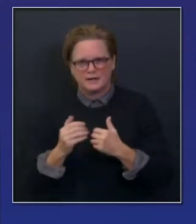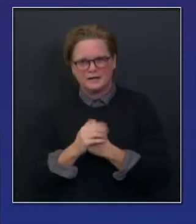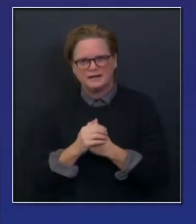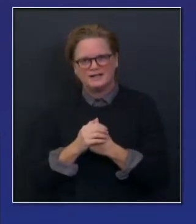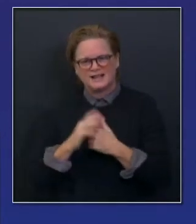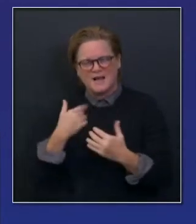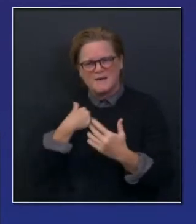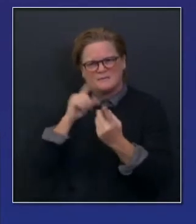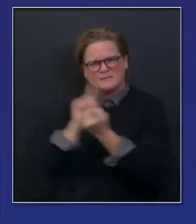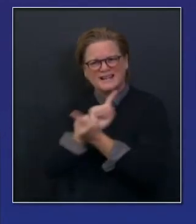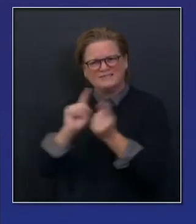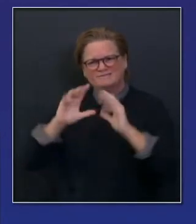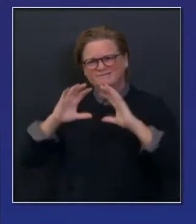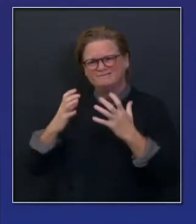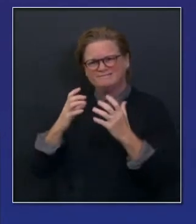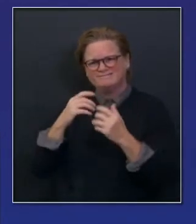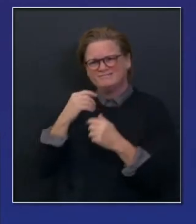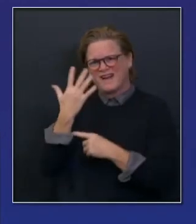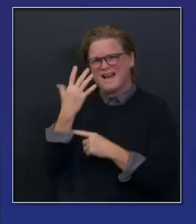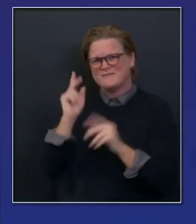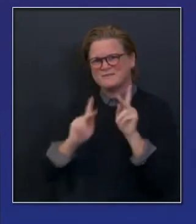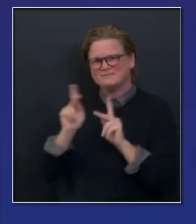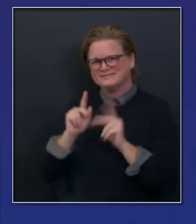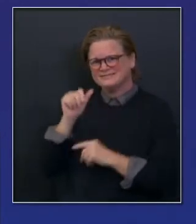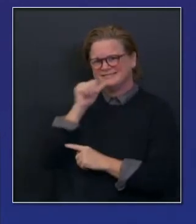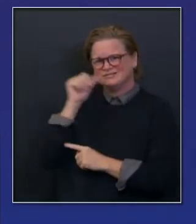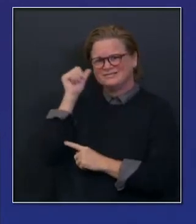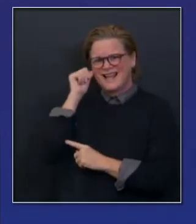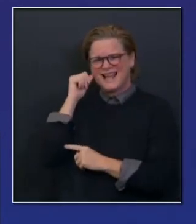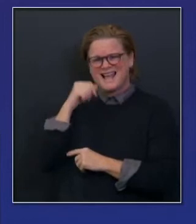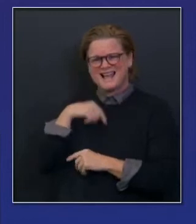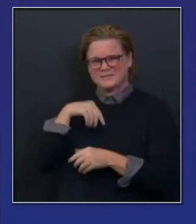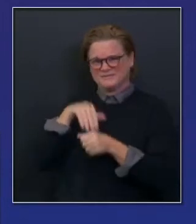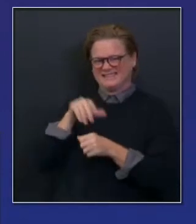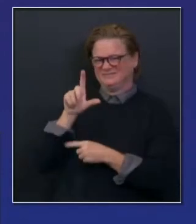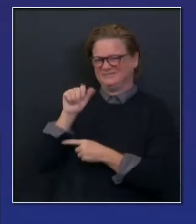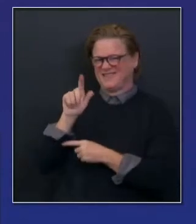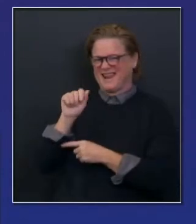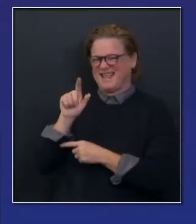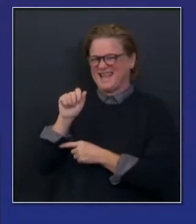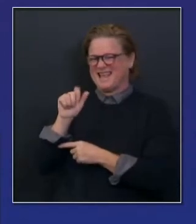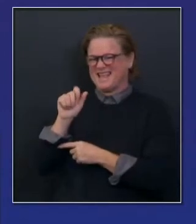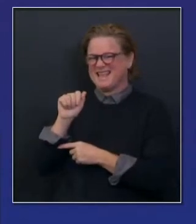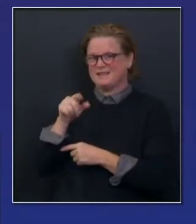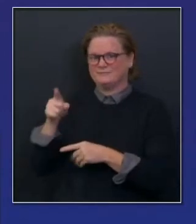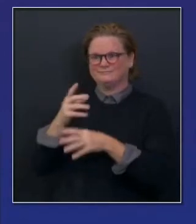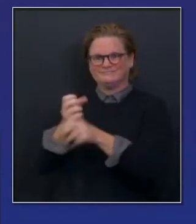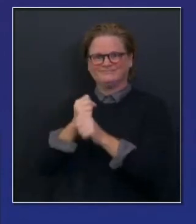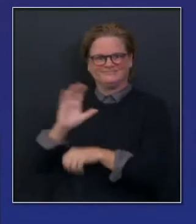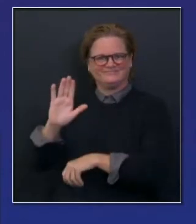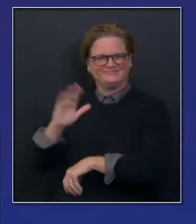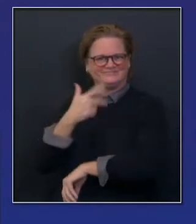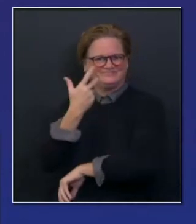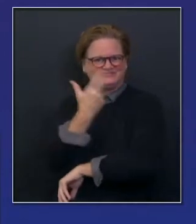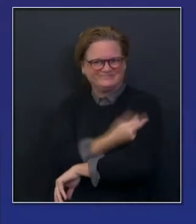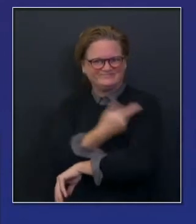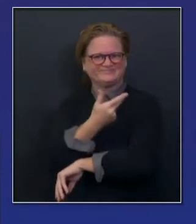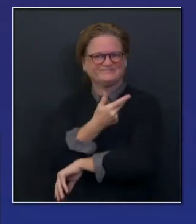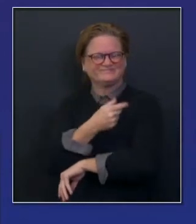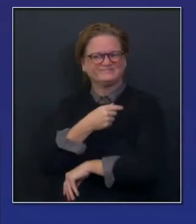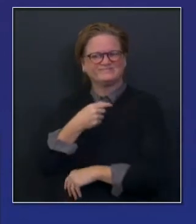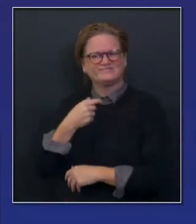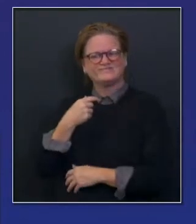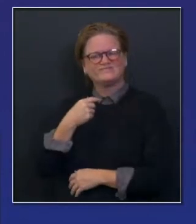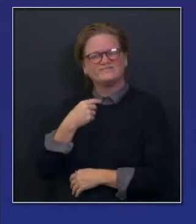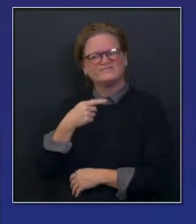a of dialogue and dialogue with yesterday, just down in Los Angeles County. Two of them, first thing they said is, I'm just relieved for my family